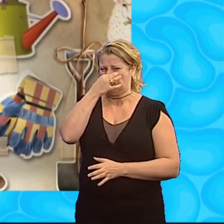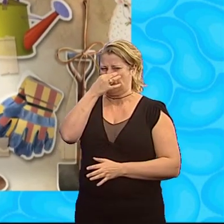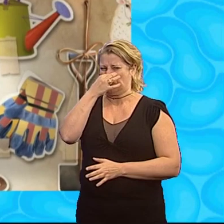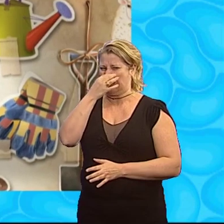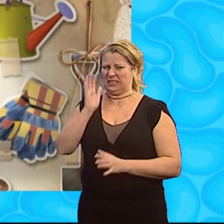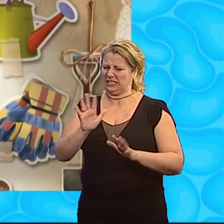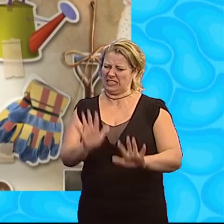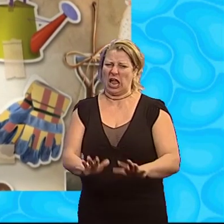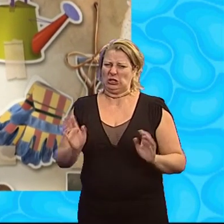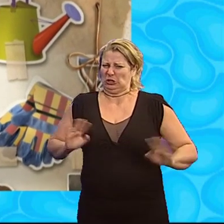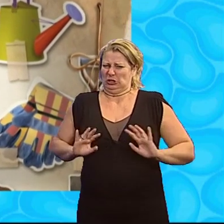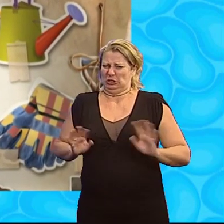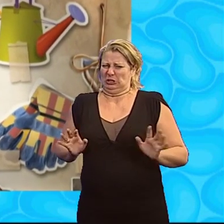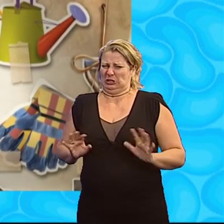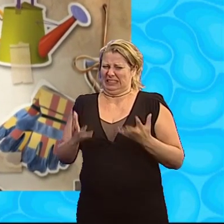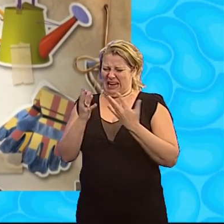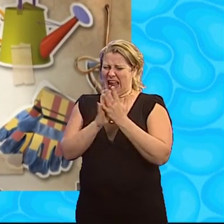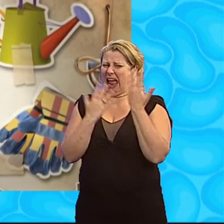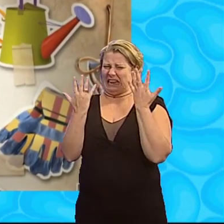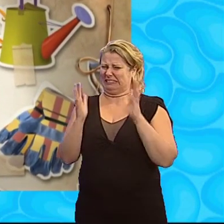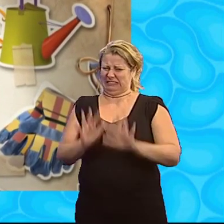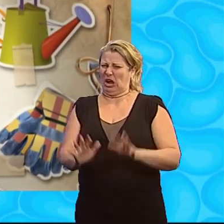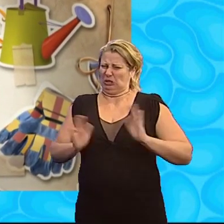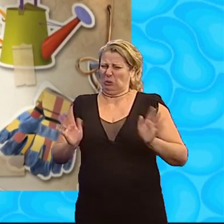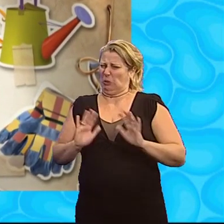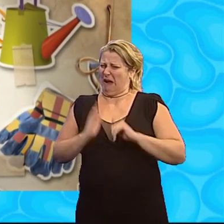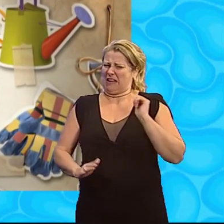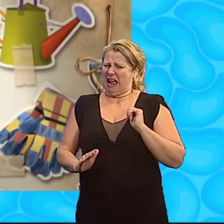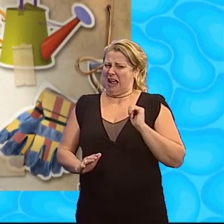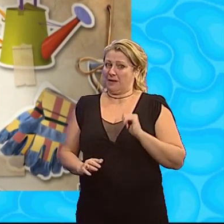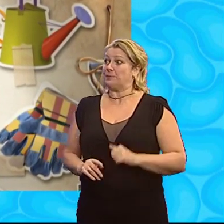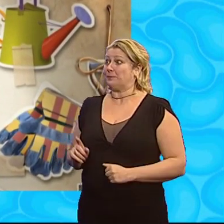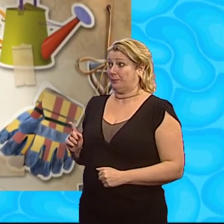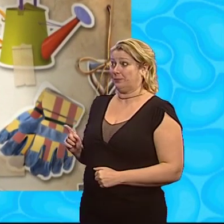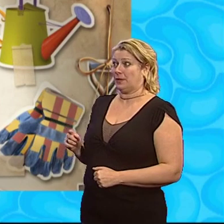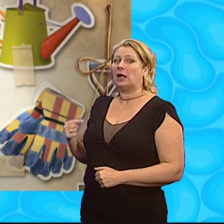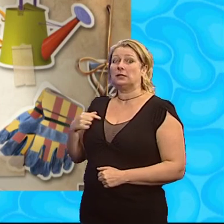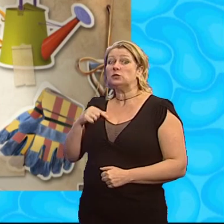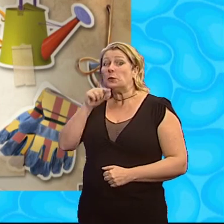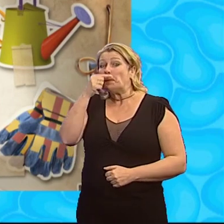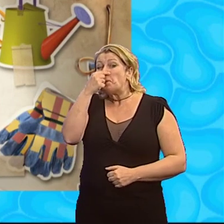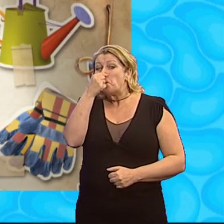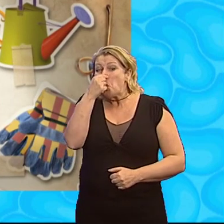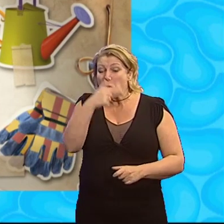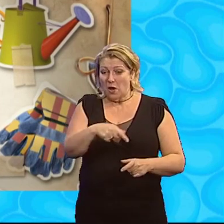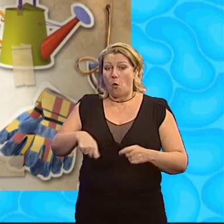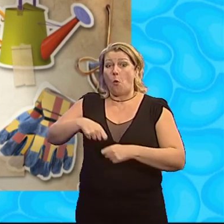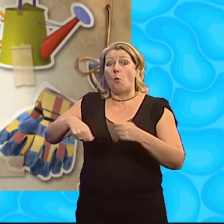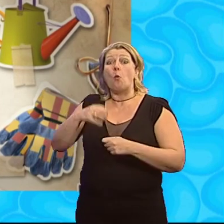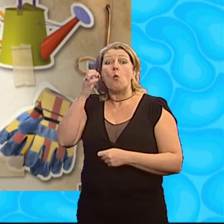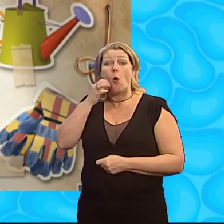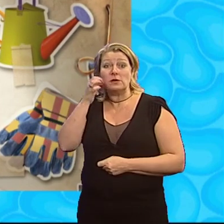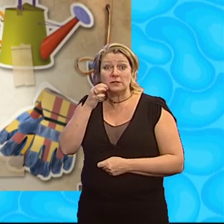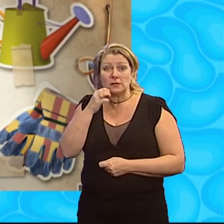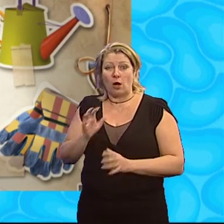should never touch this stuff with your bare hands Yep I have mixed chicken poo with water